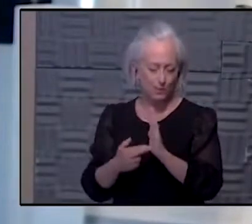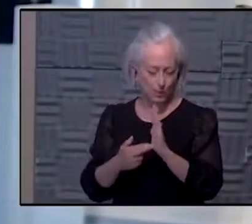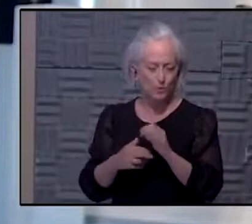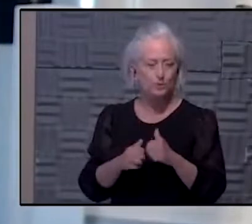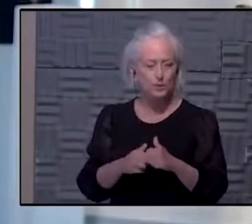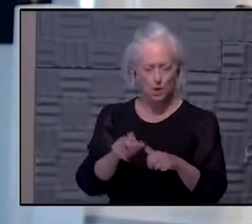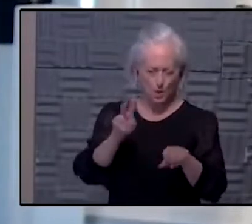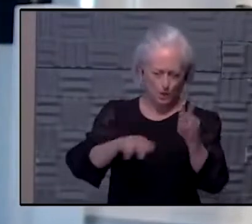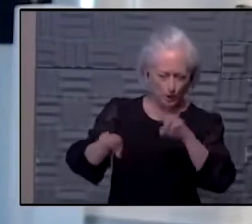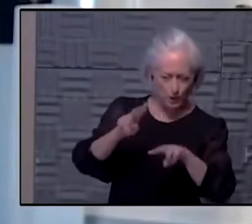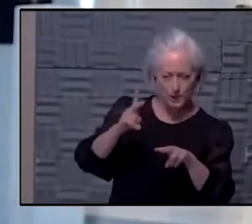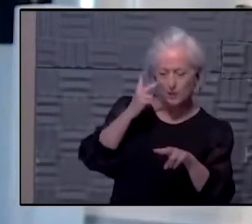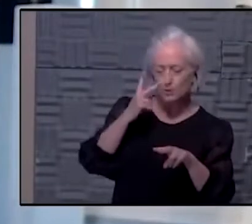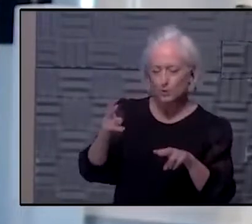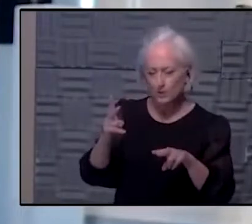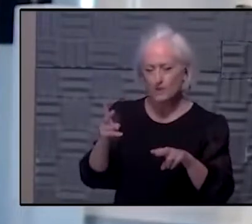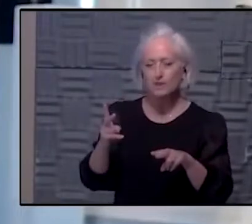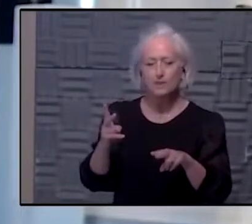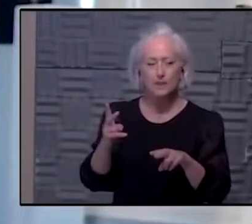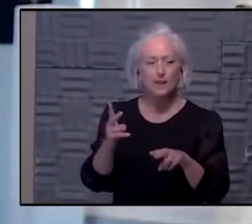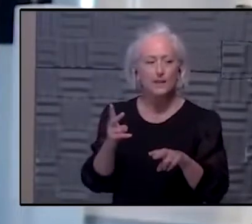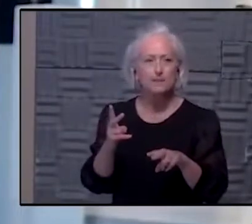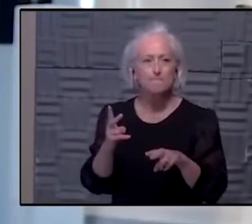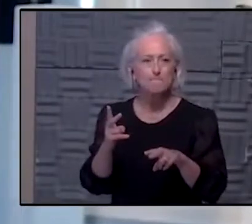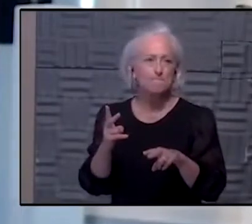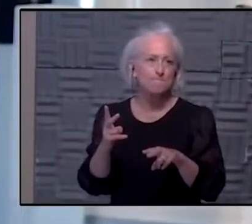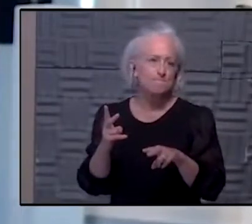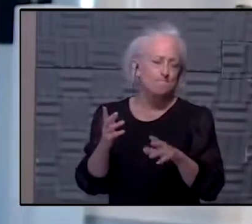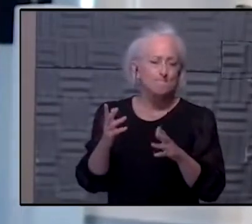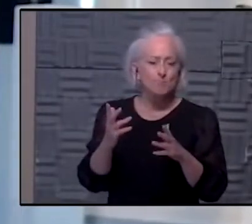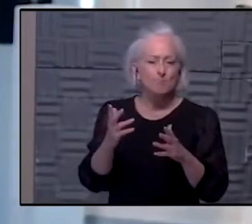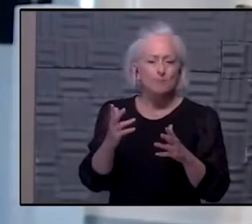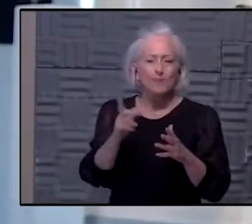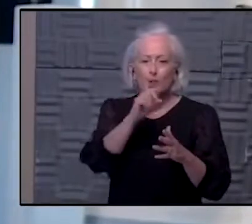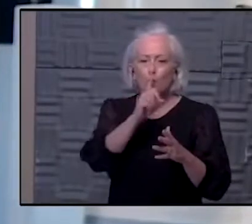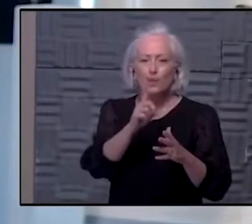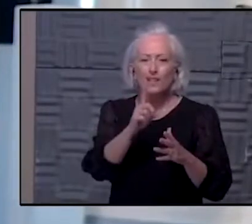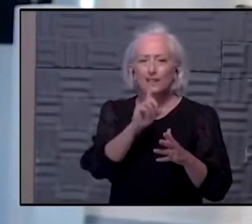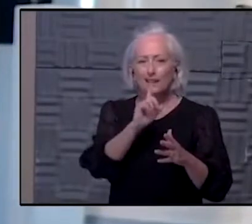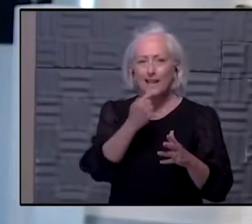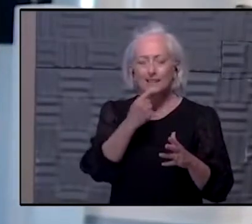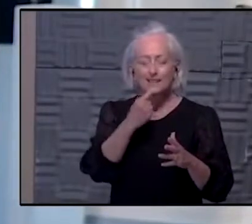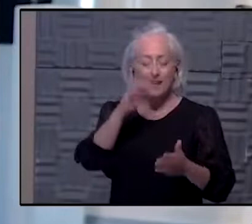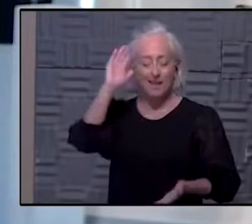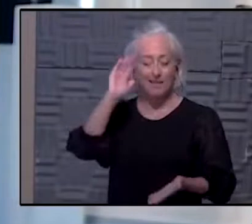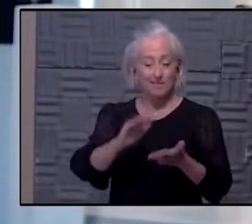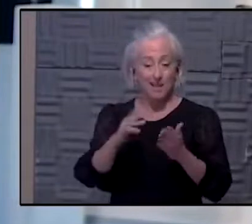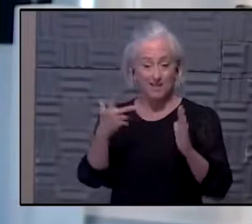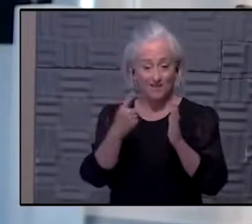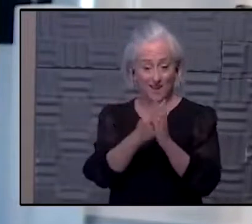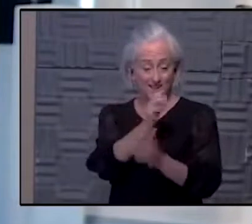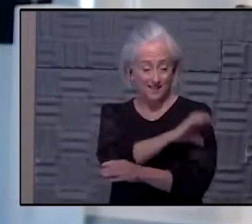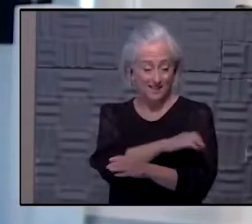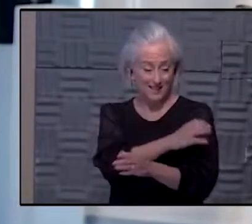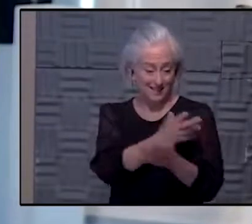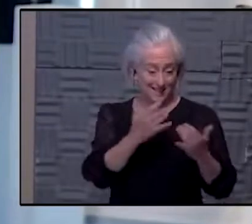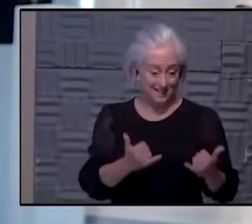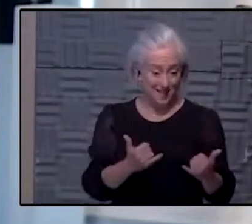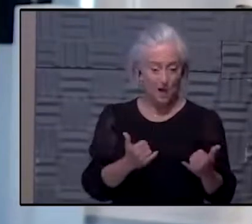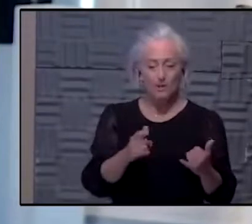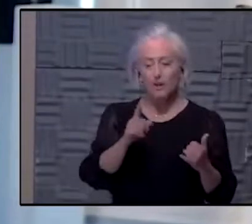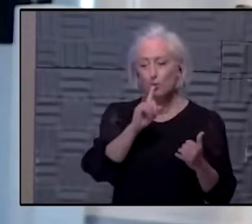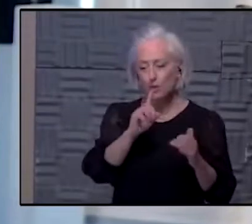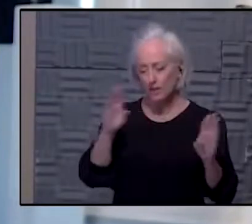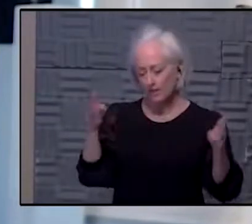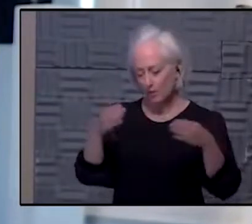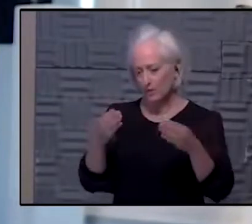And we are doing less overall mass vaccination clinics now and are going more and more to smaller, more